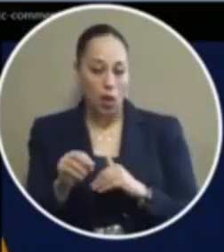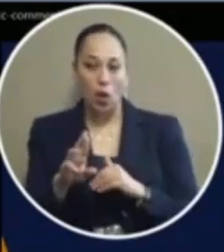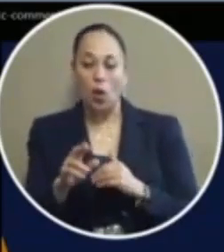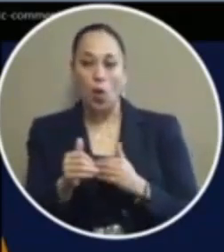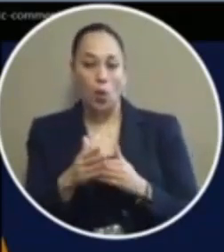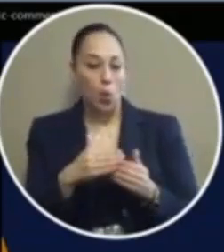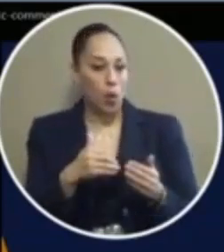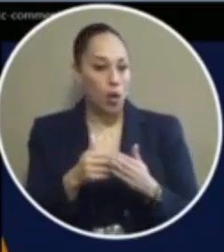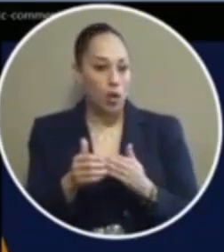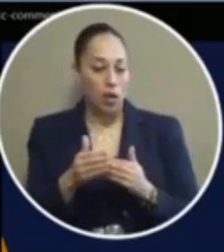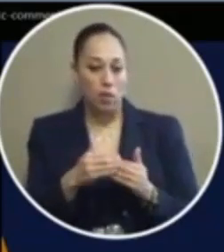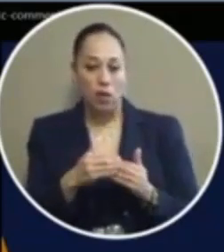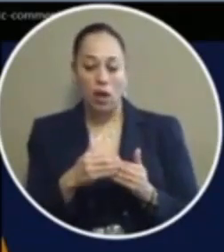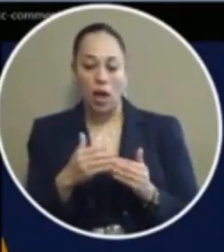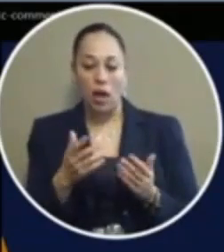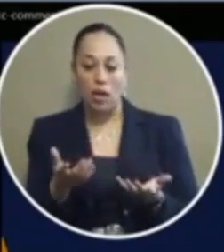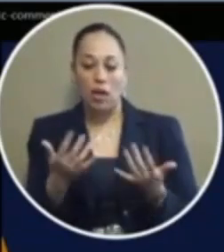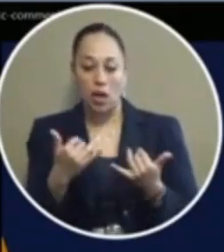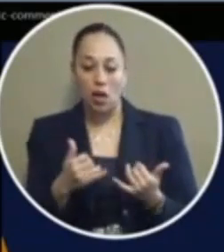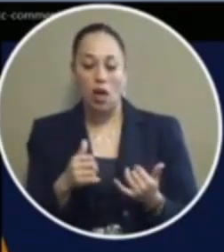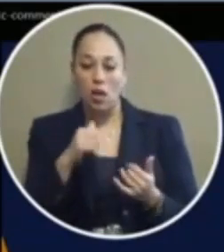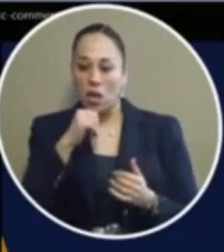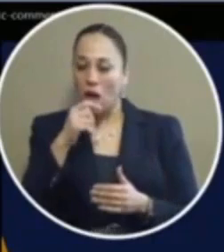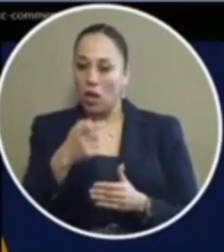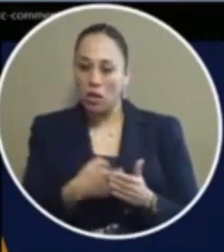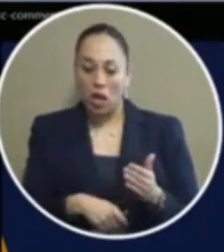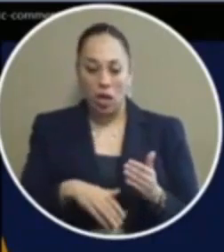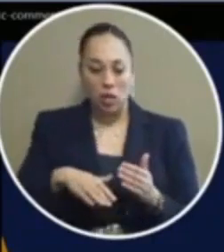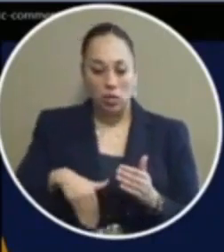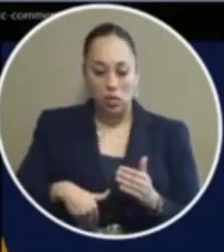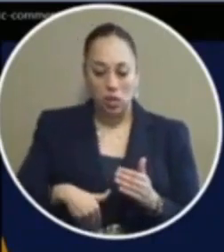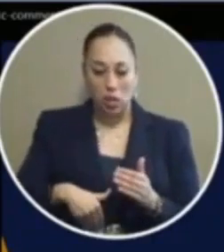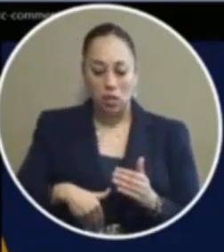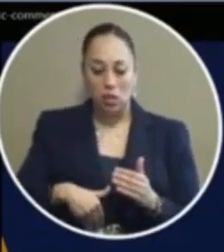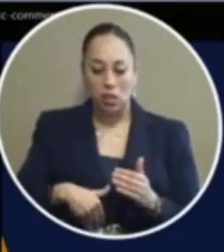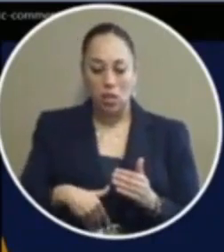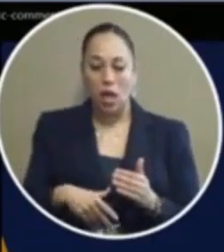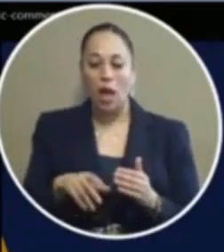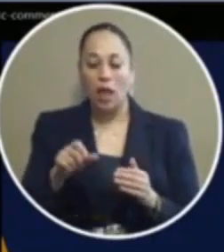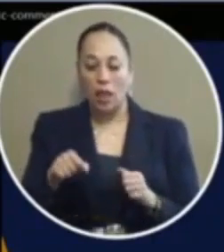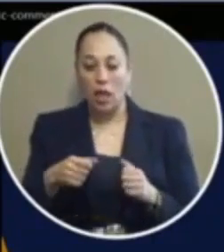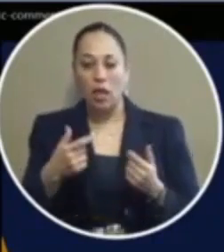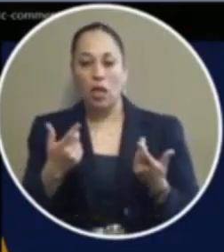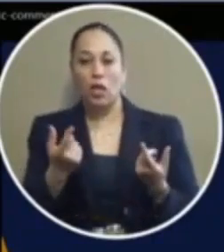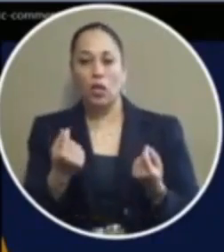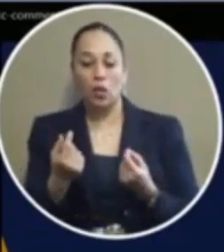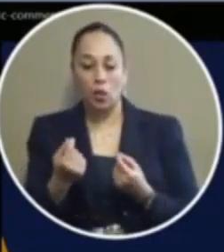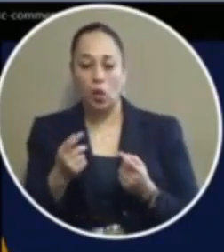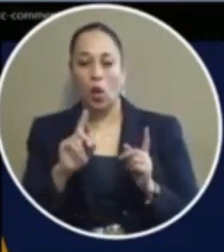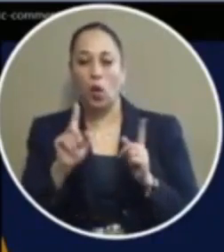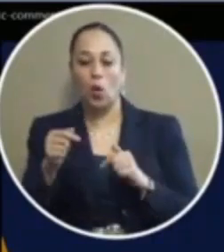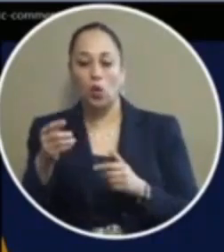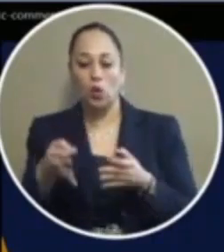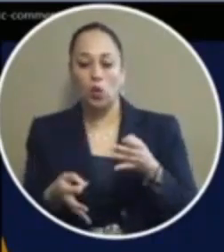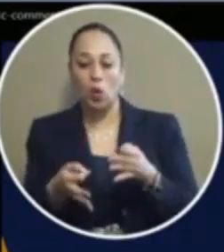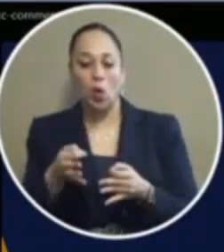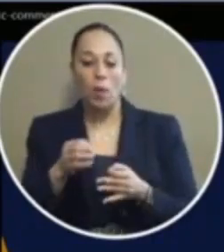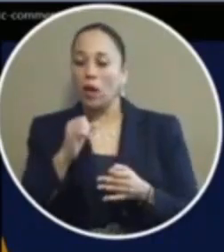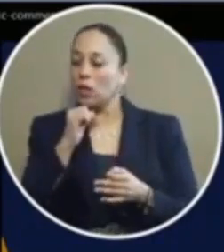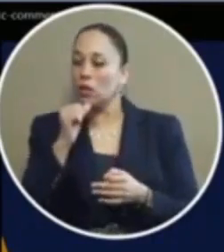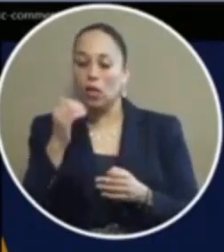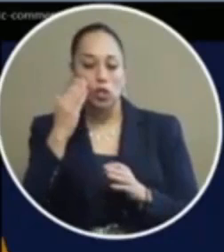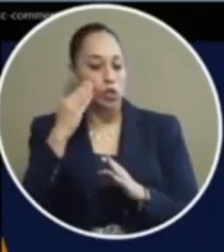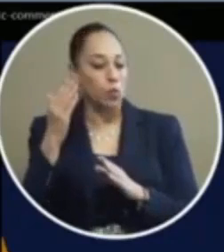that particular amount cost is that they deem on them or they can go into court but it shouldn't be